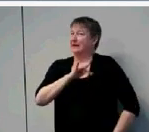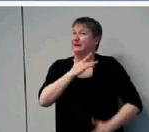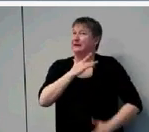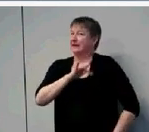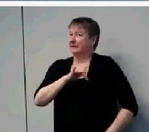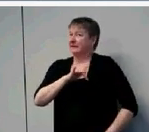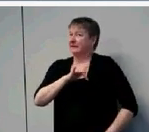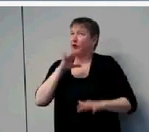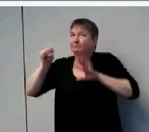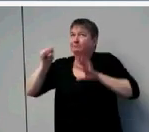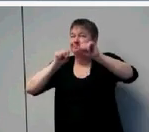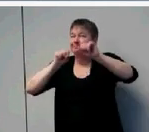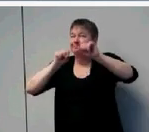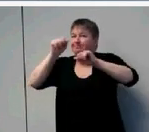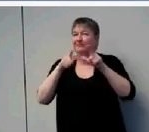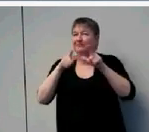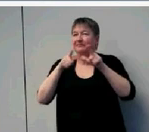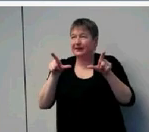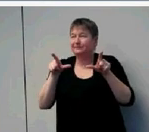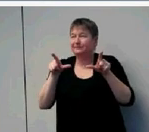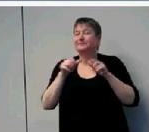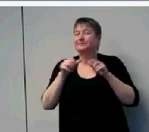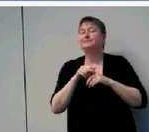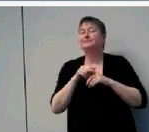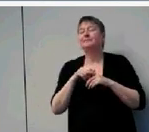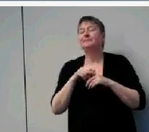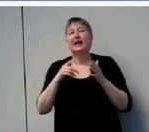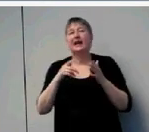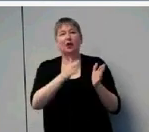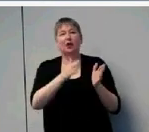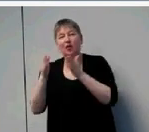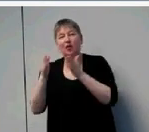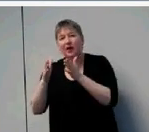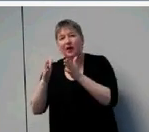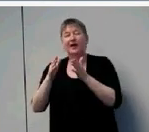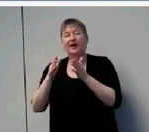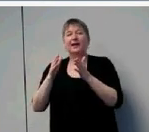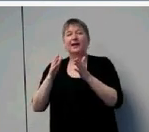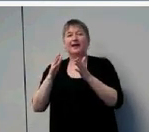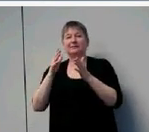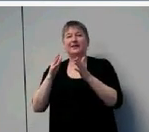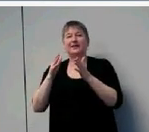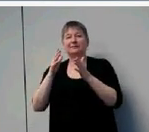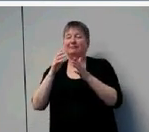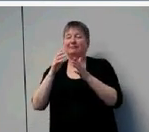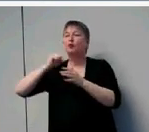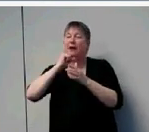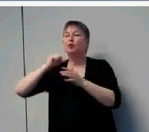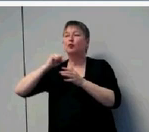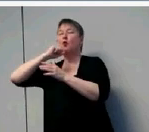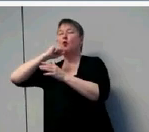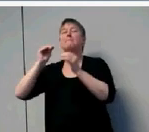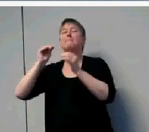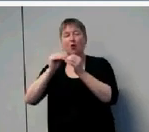It's fortunate that that improves with time. And here you see there's a big range, however, in how much the children